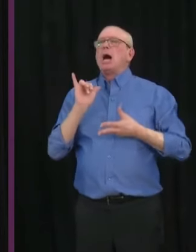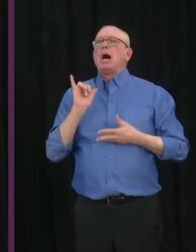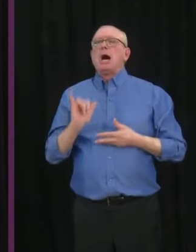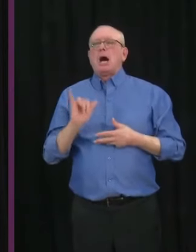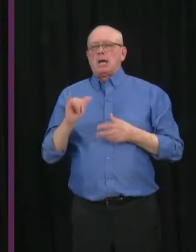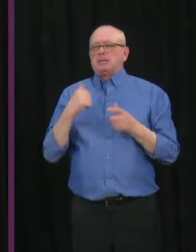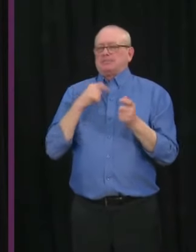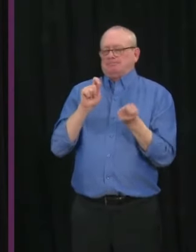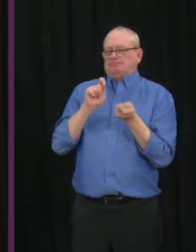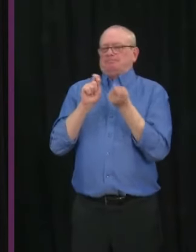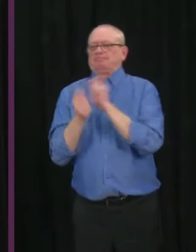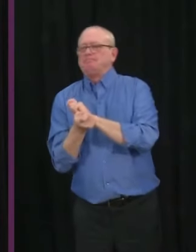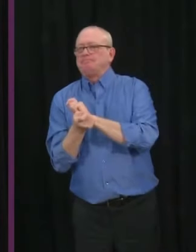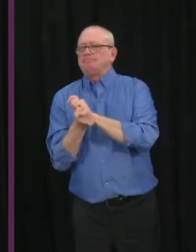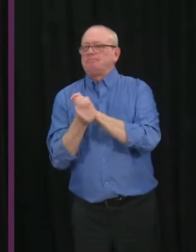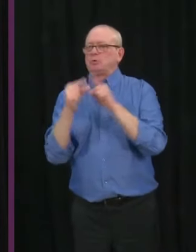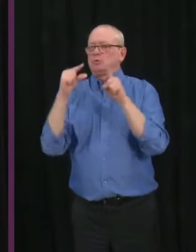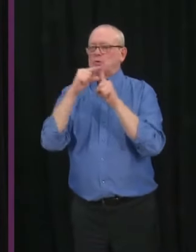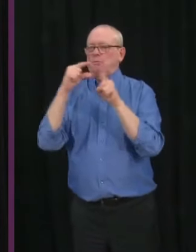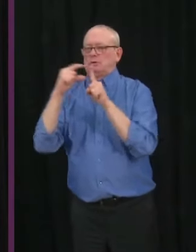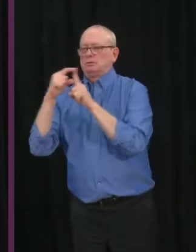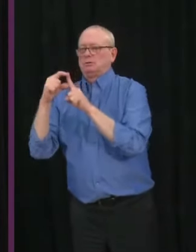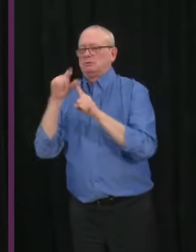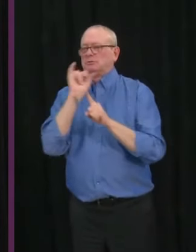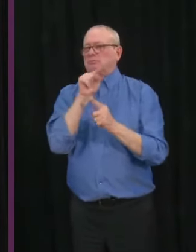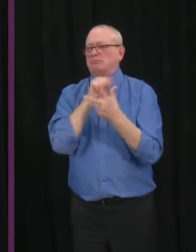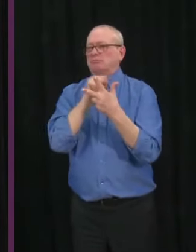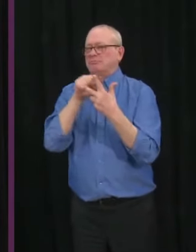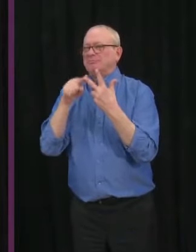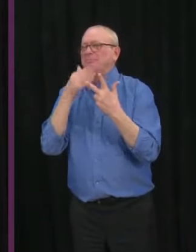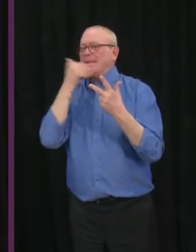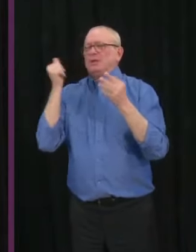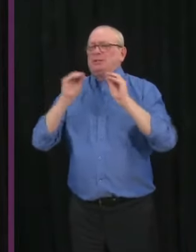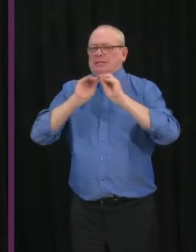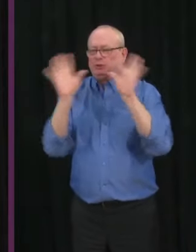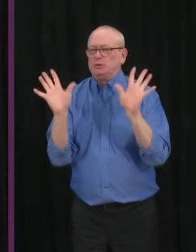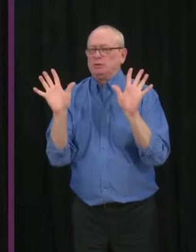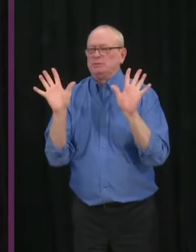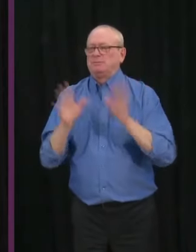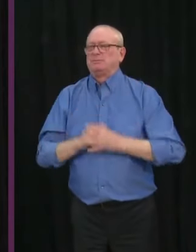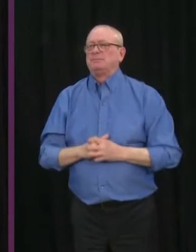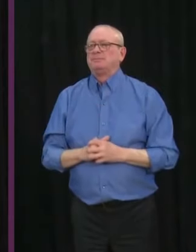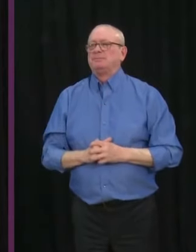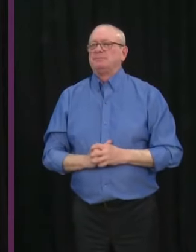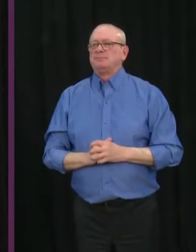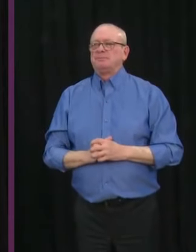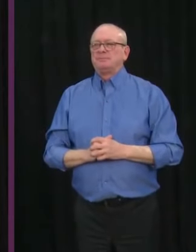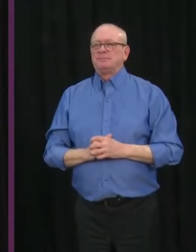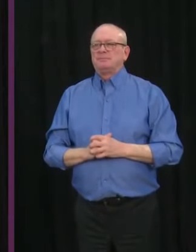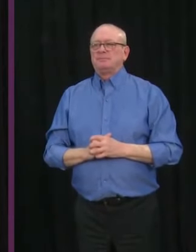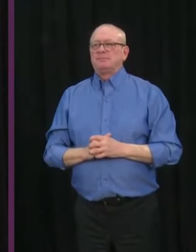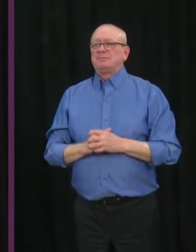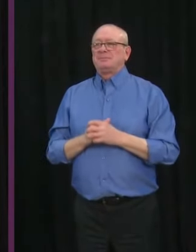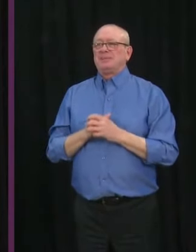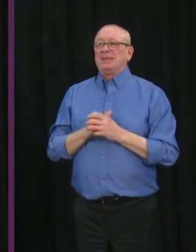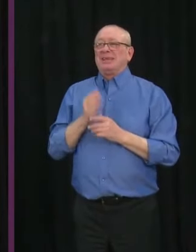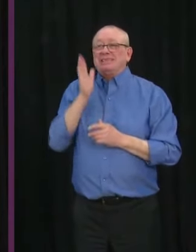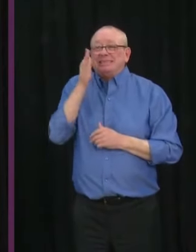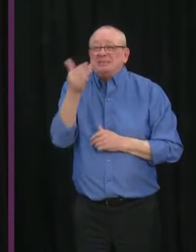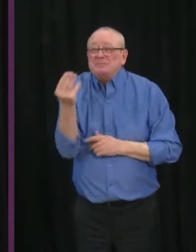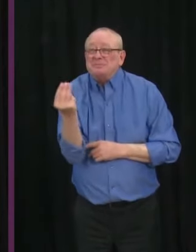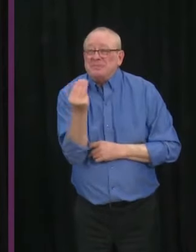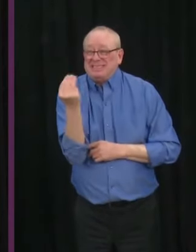terminology to make it clearer and easier to understand. Starting on Monday, the watch